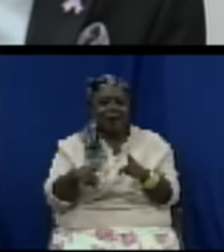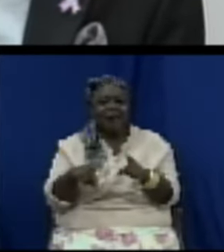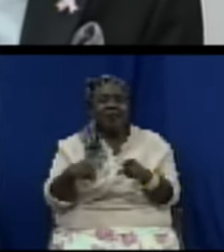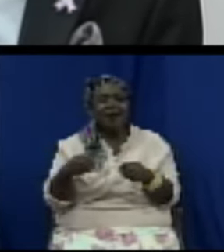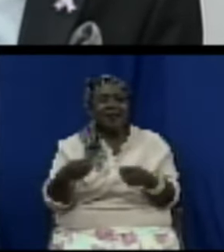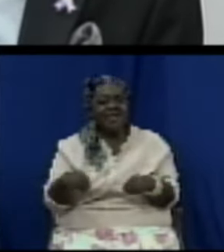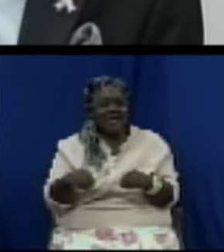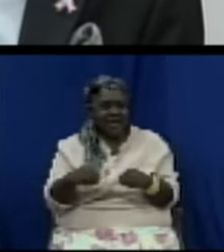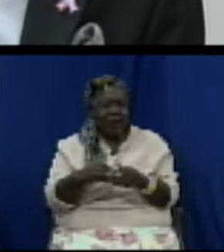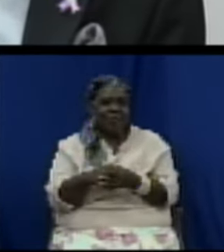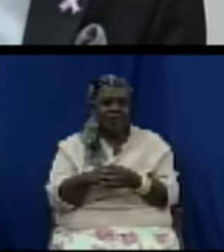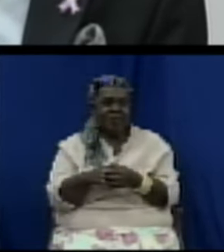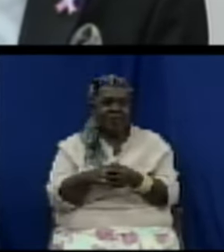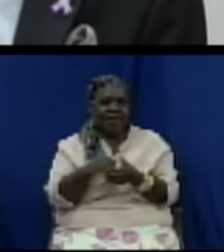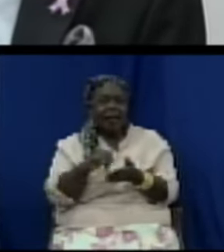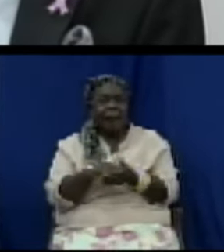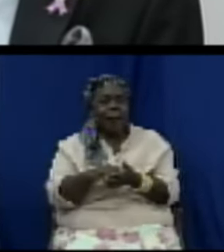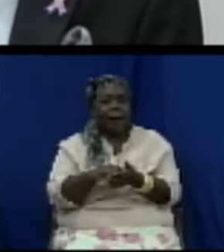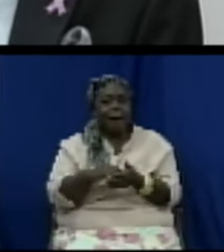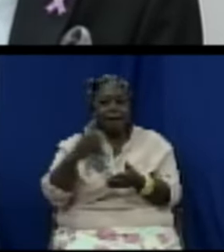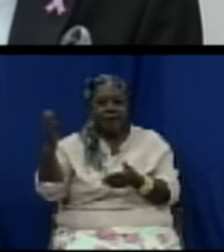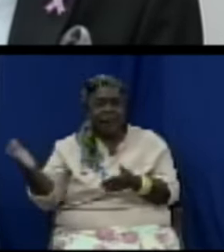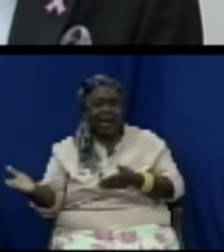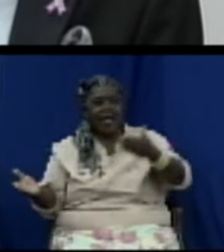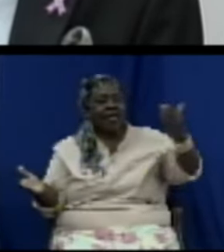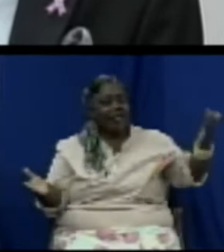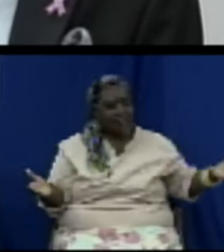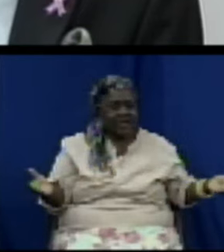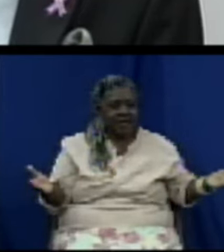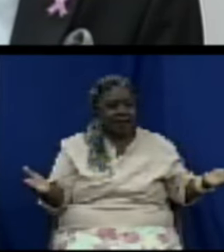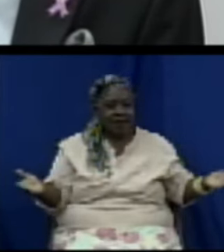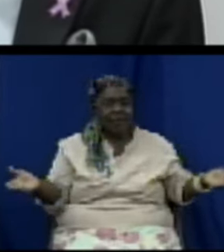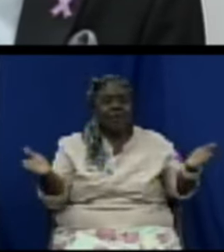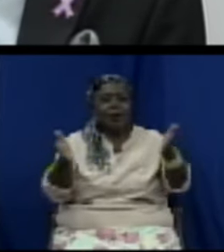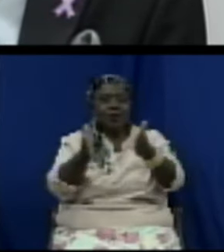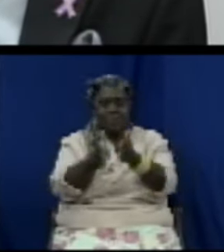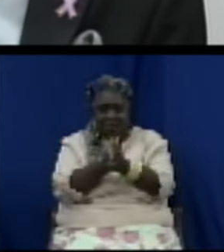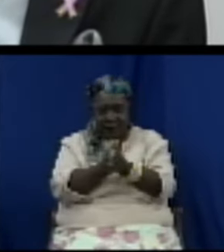both sides of the equation would benefit.